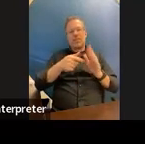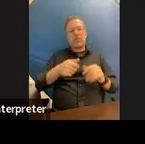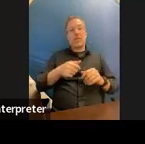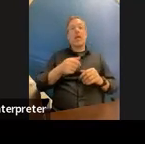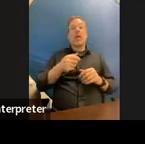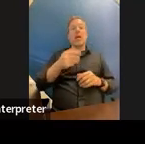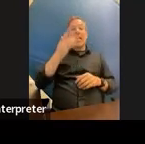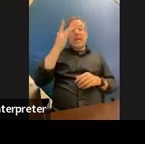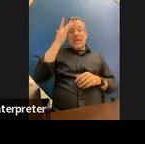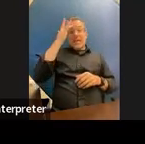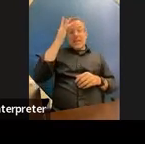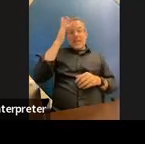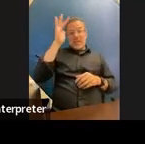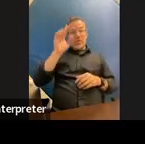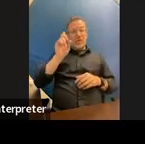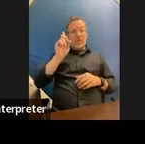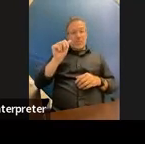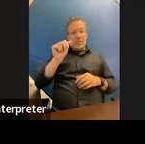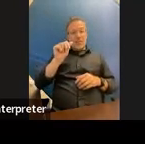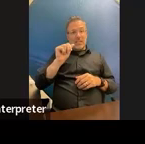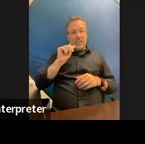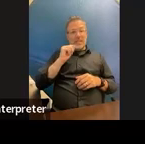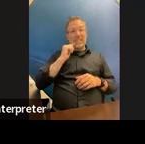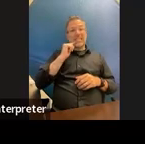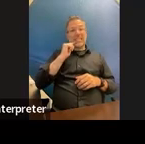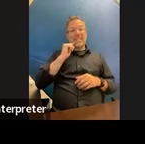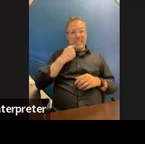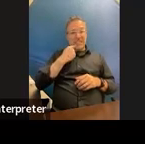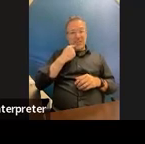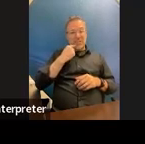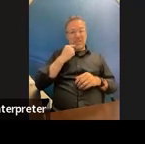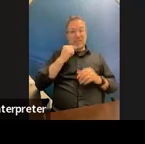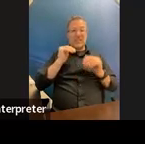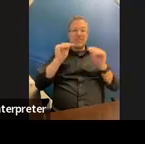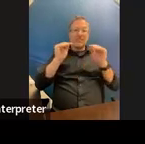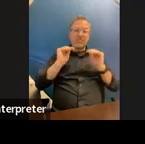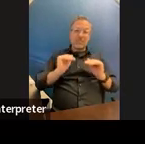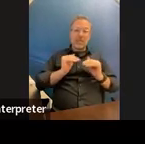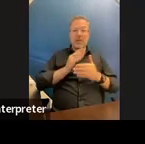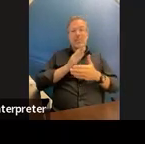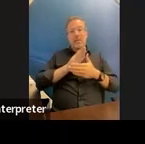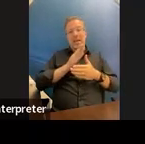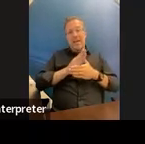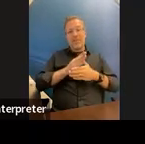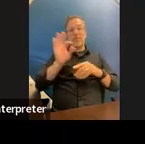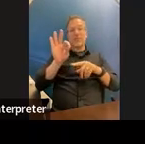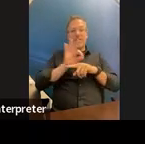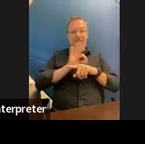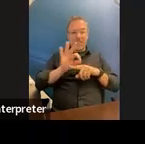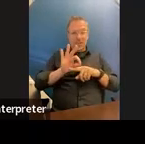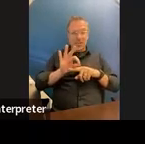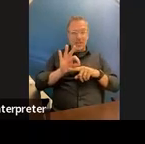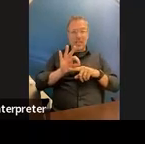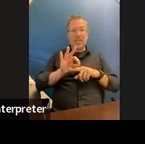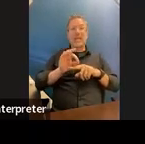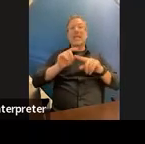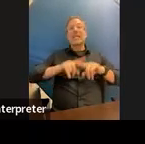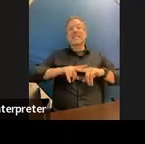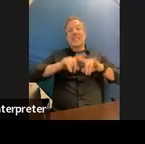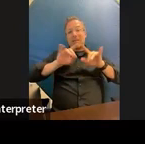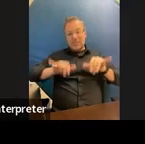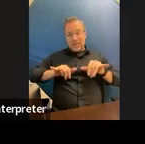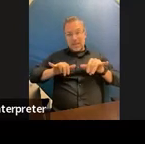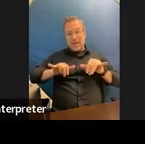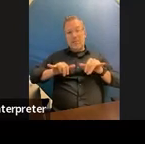significantly sub-average general intellectual functioning existing concurrently with deficits